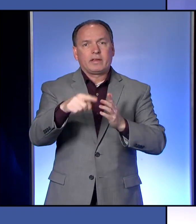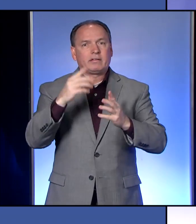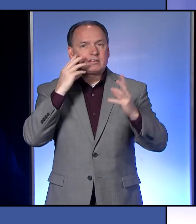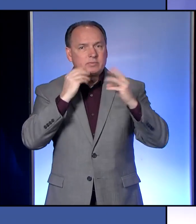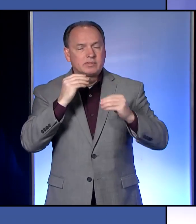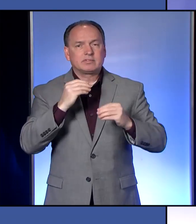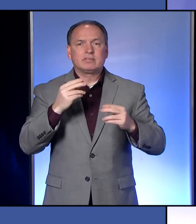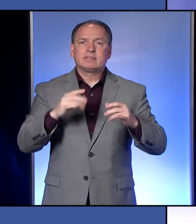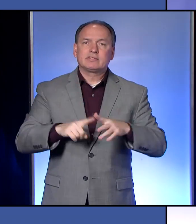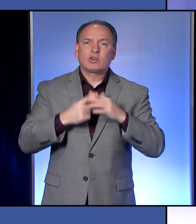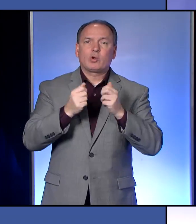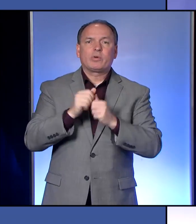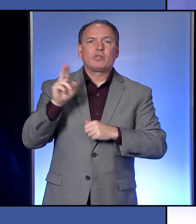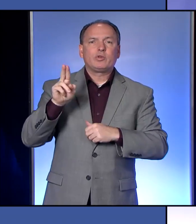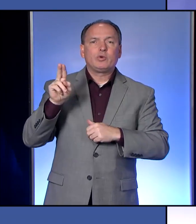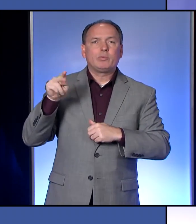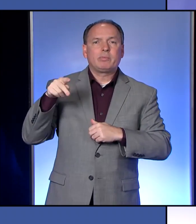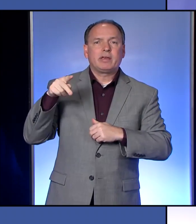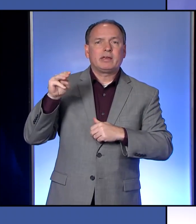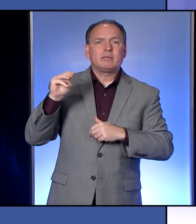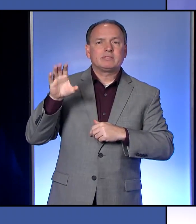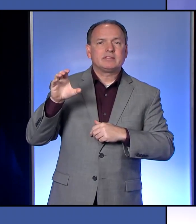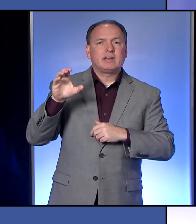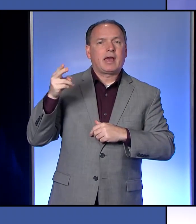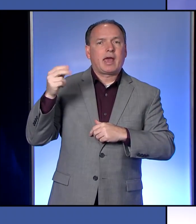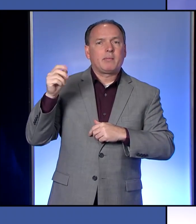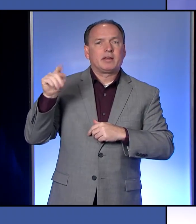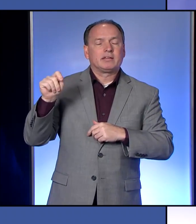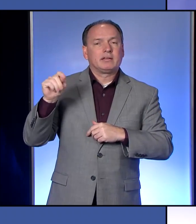UPMC Hammett and Emily Shears. Emily?